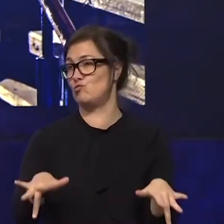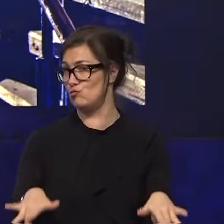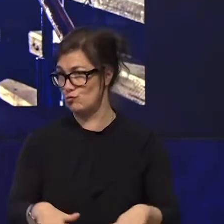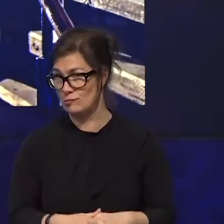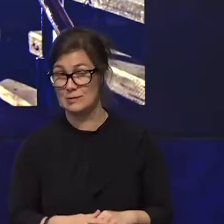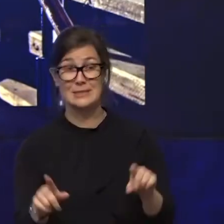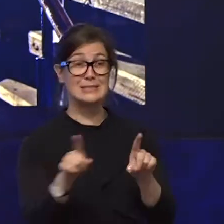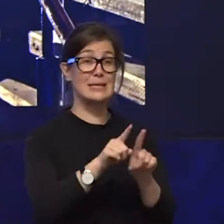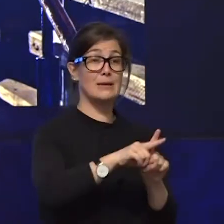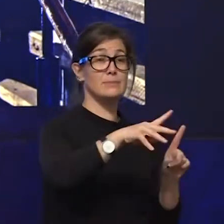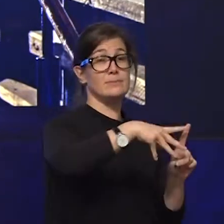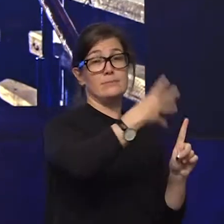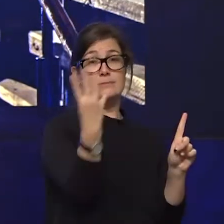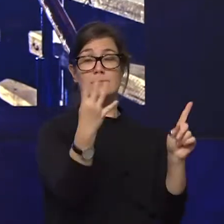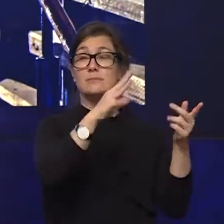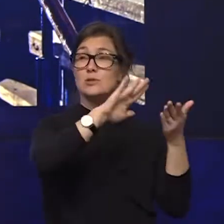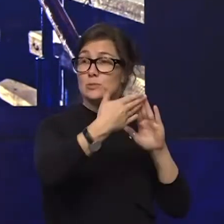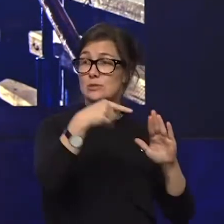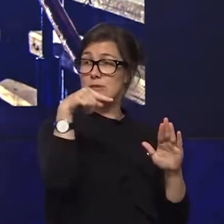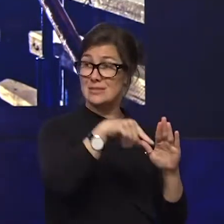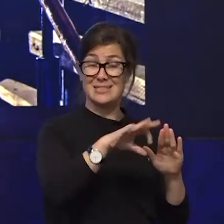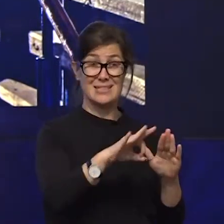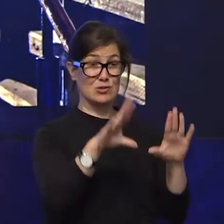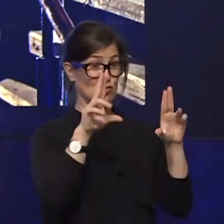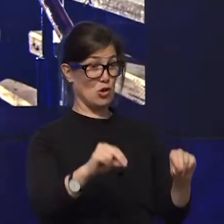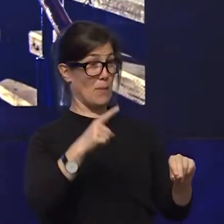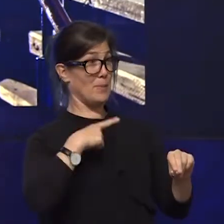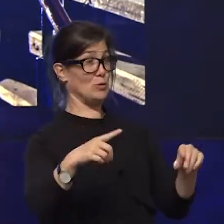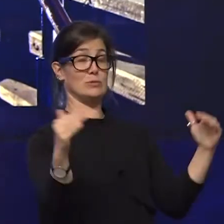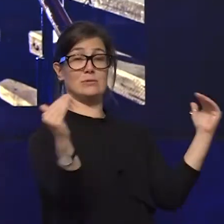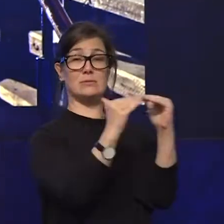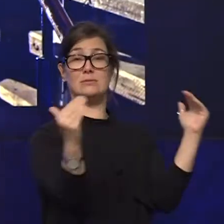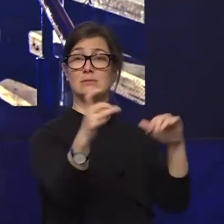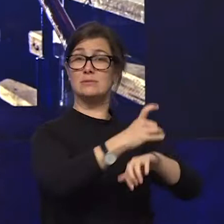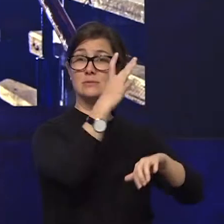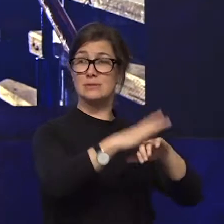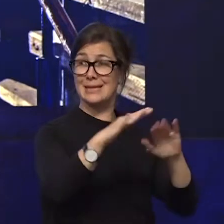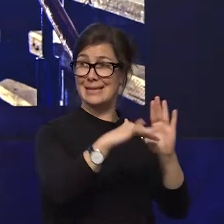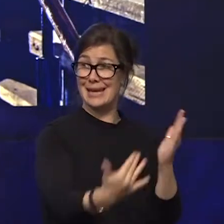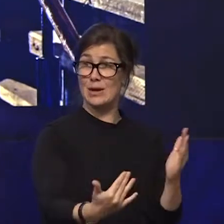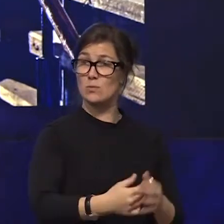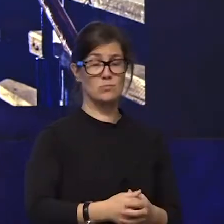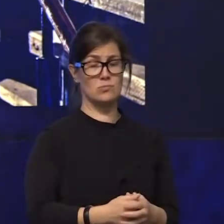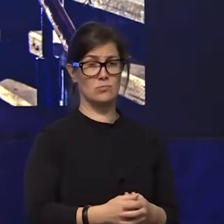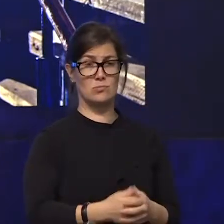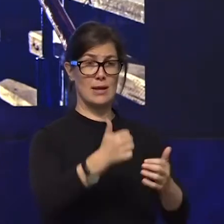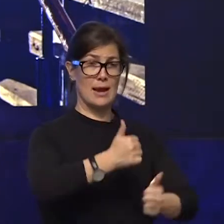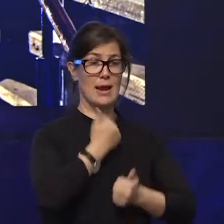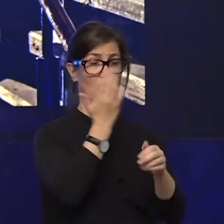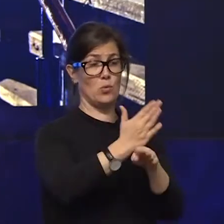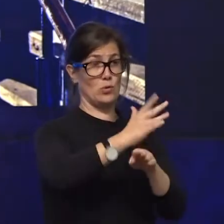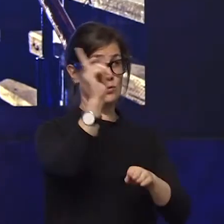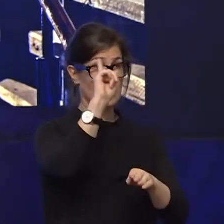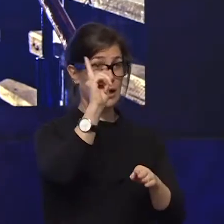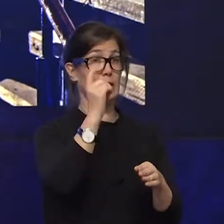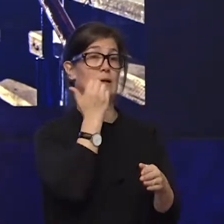for the lgbtiq community does not stop with the passage of marriage equality legislation our work today and